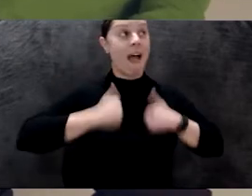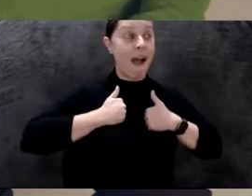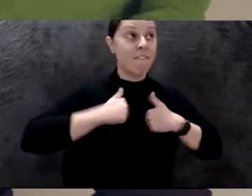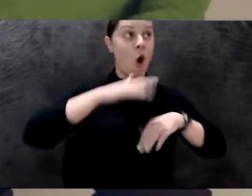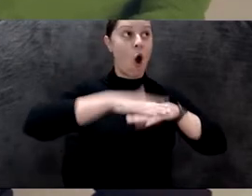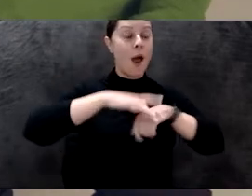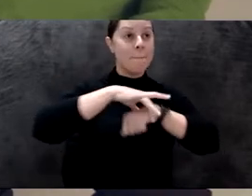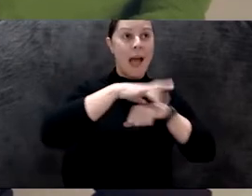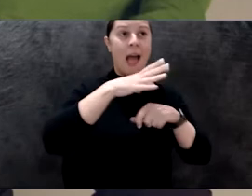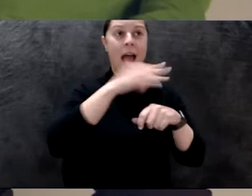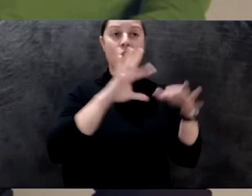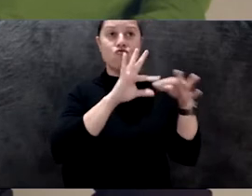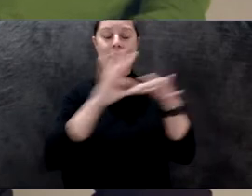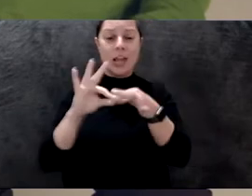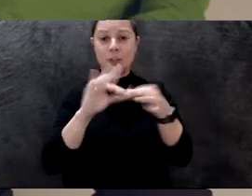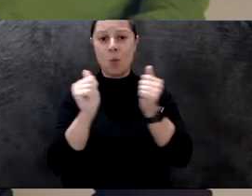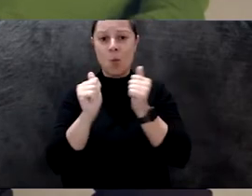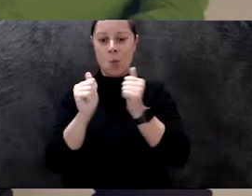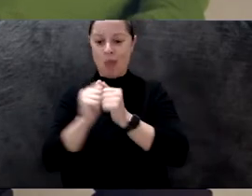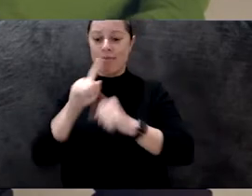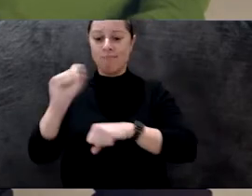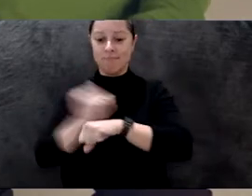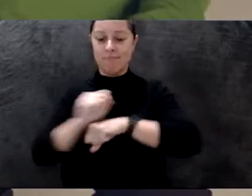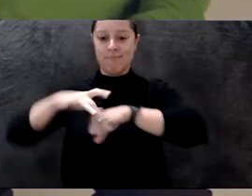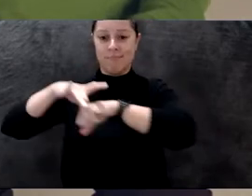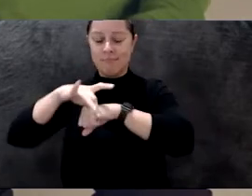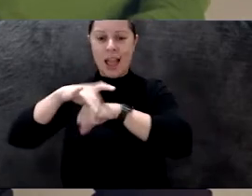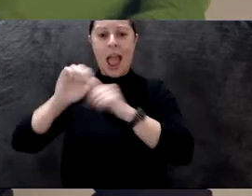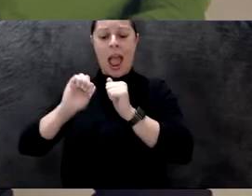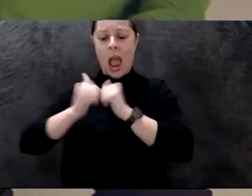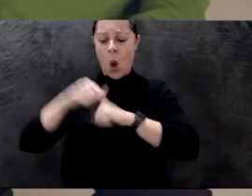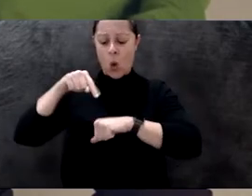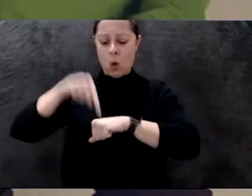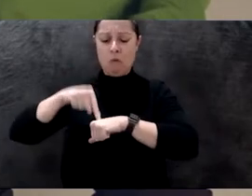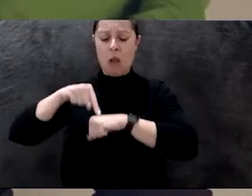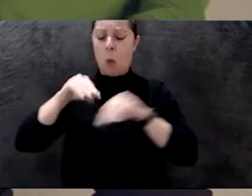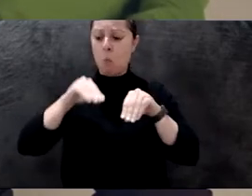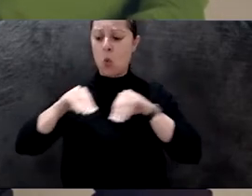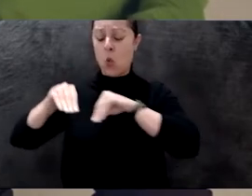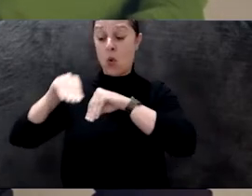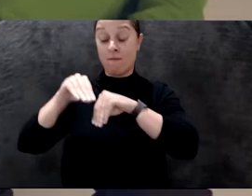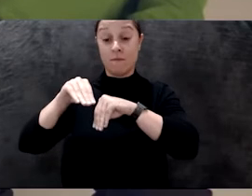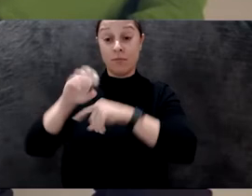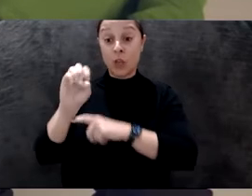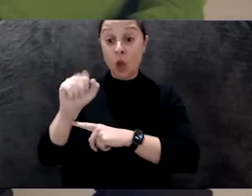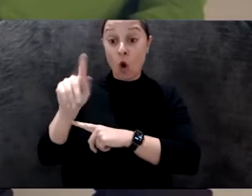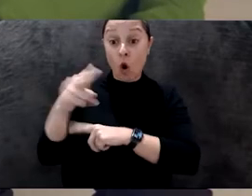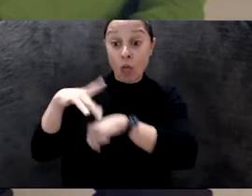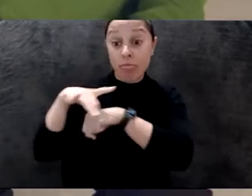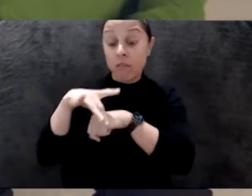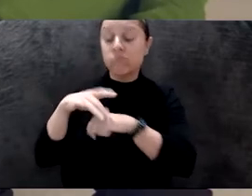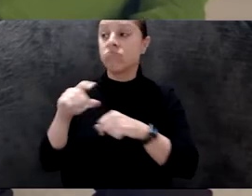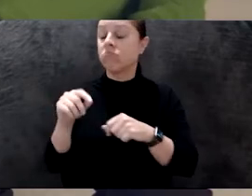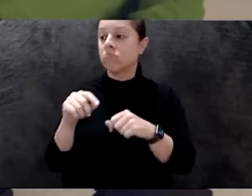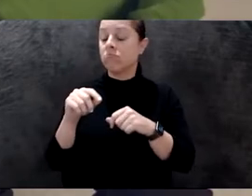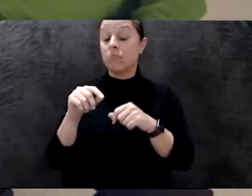move. And the planet earth, when it started at the beginning of the pandemic, it